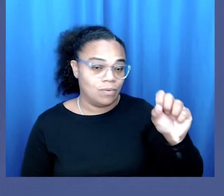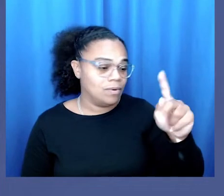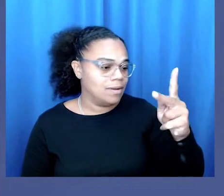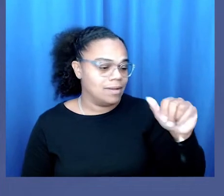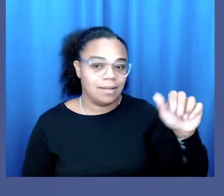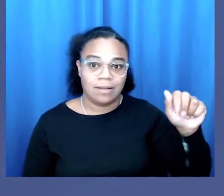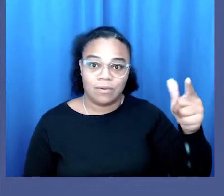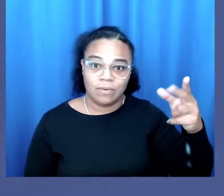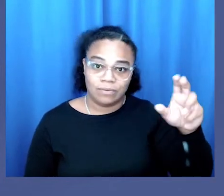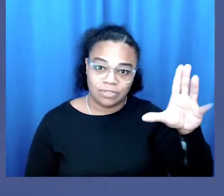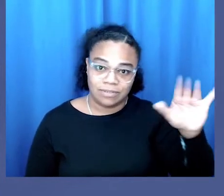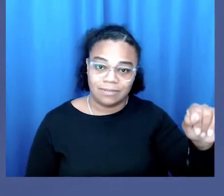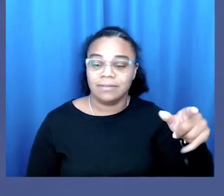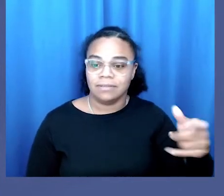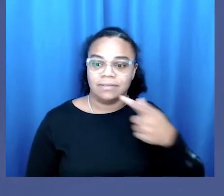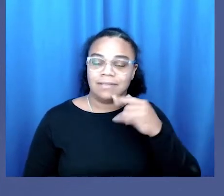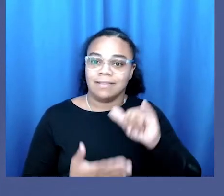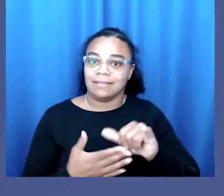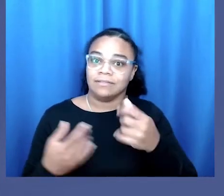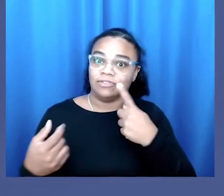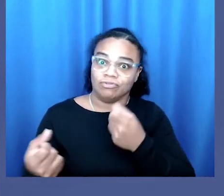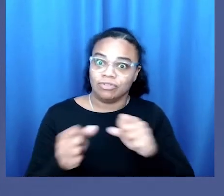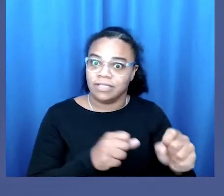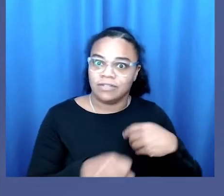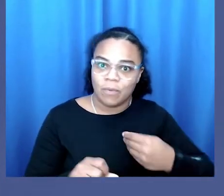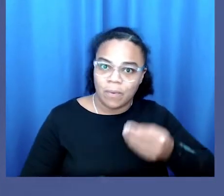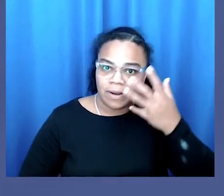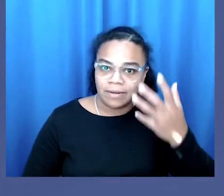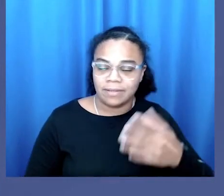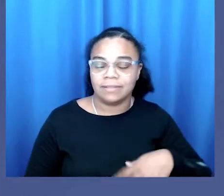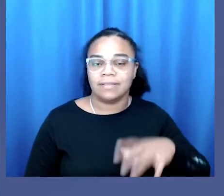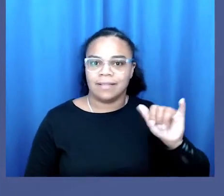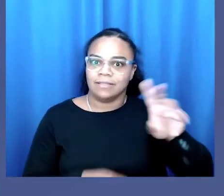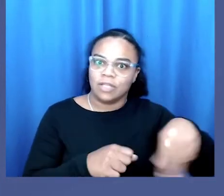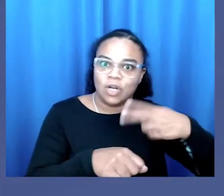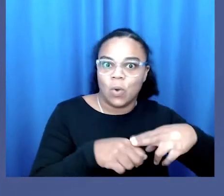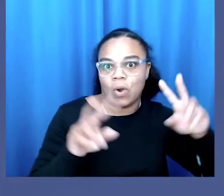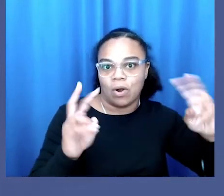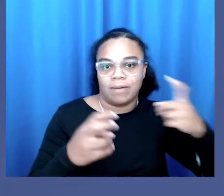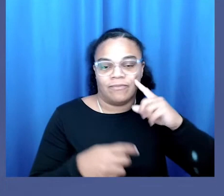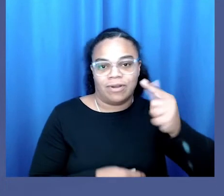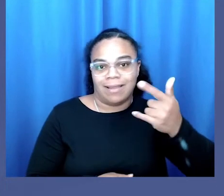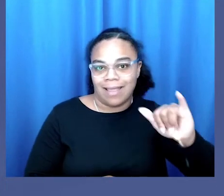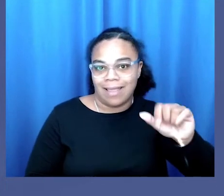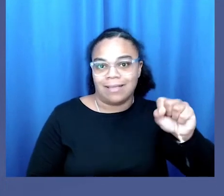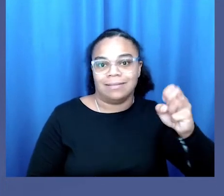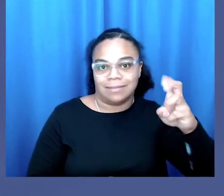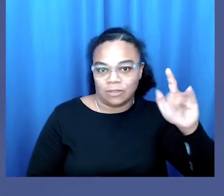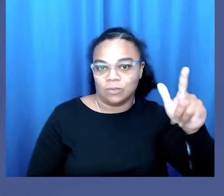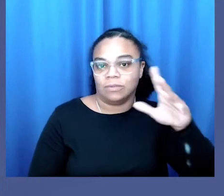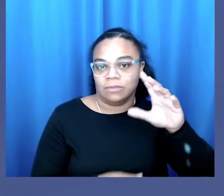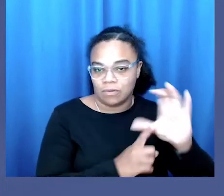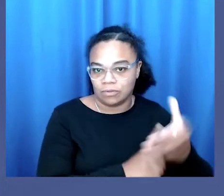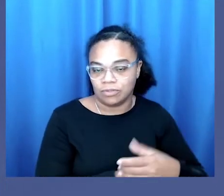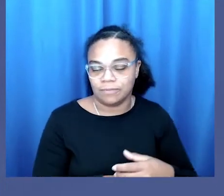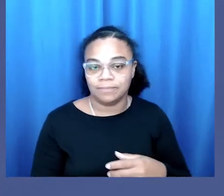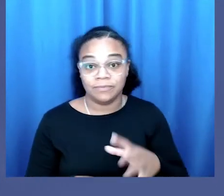us with the conceptualization of queerness as strategic whiteness, whiteness reconfigured as the norm of gay sexual cultures.